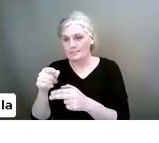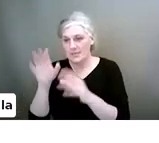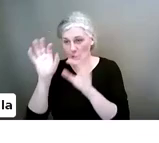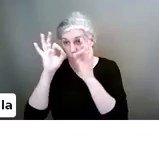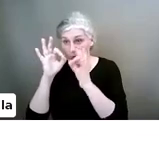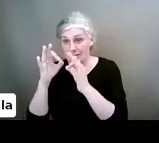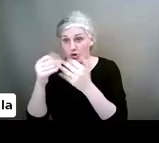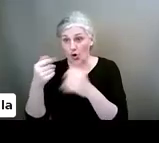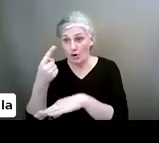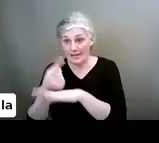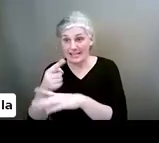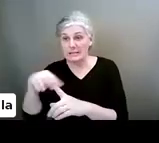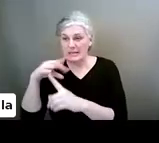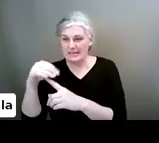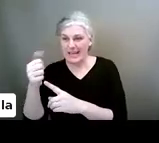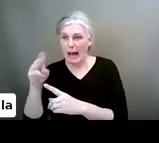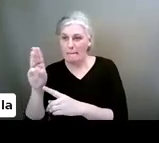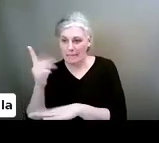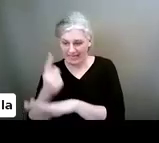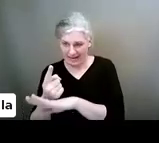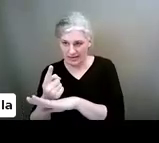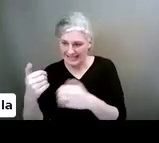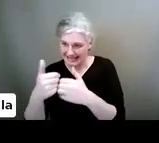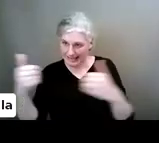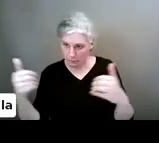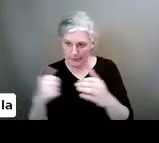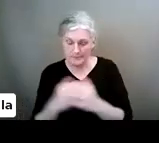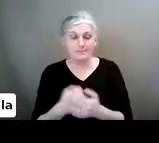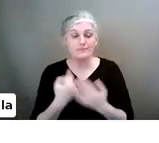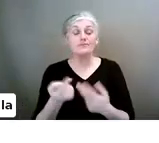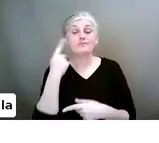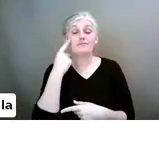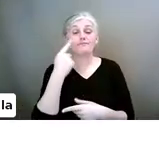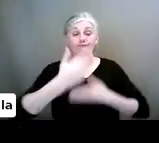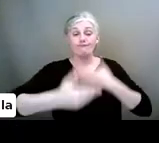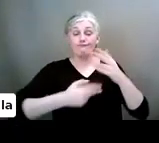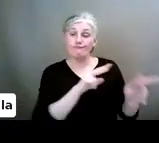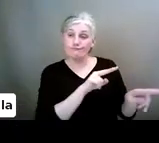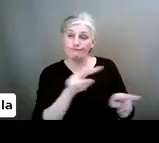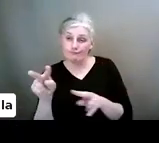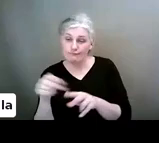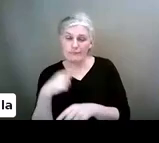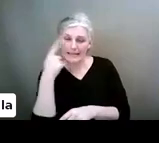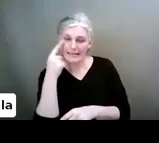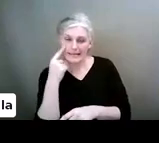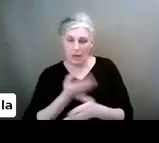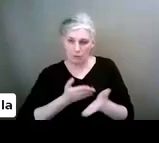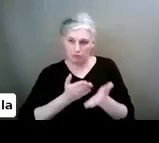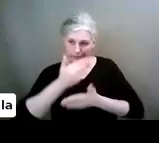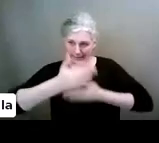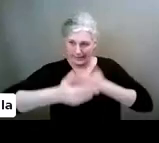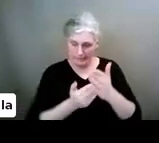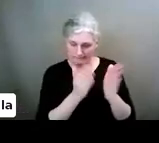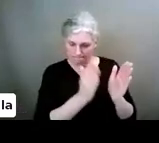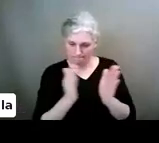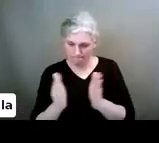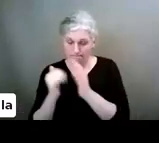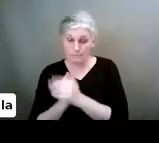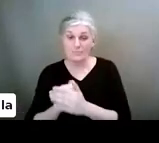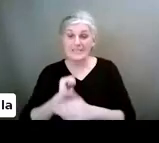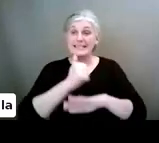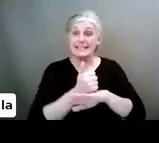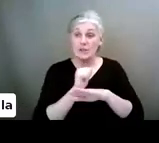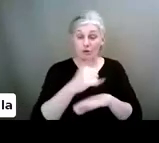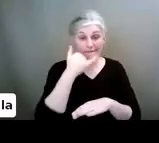on the Play store for that. OK. So I'm just going to play and talk you through it. So you go into settings on your phone.